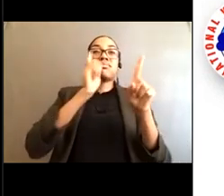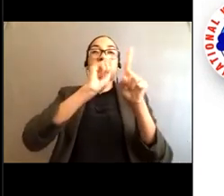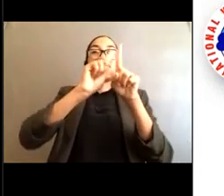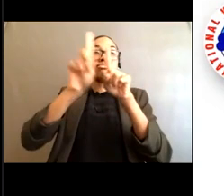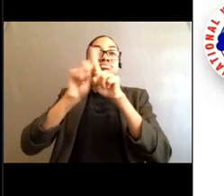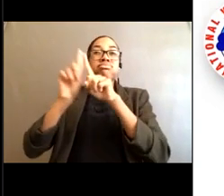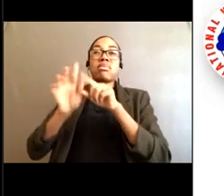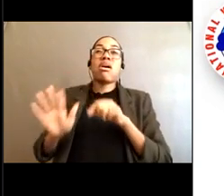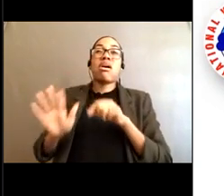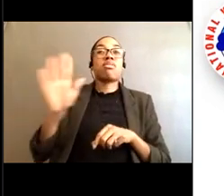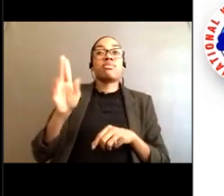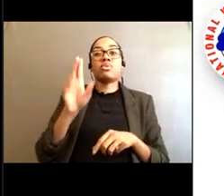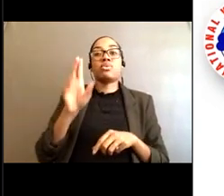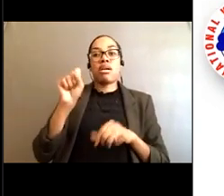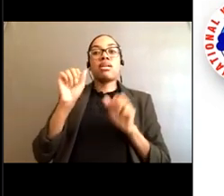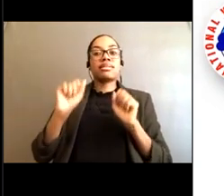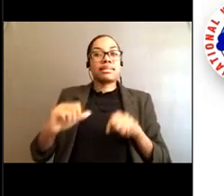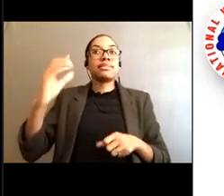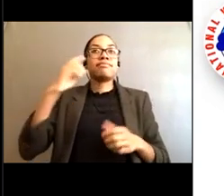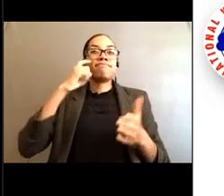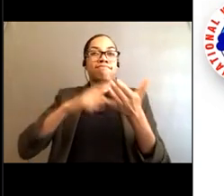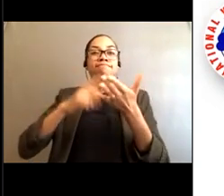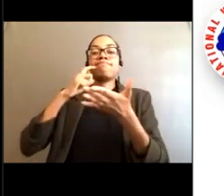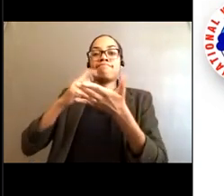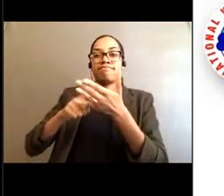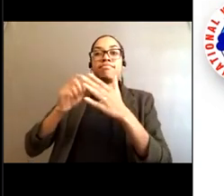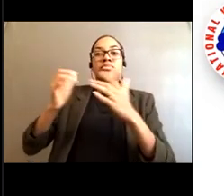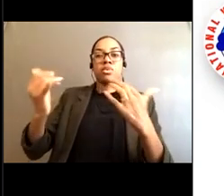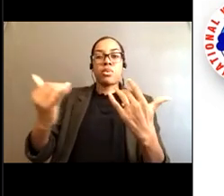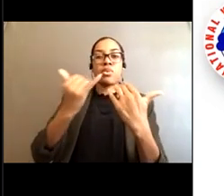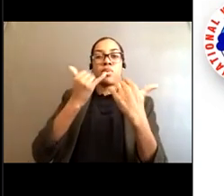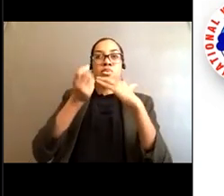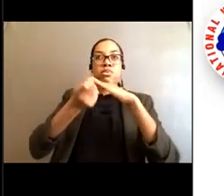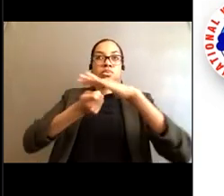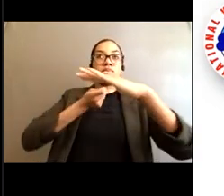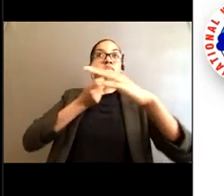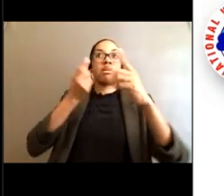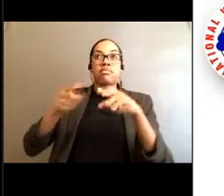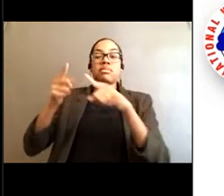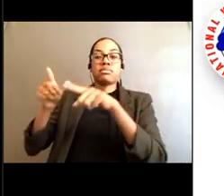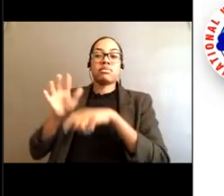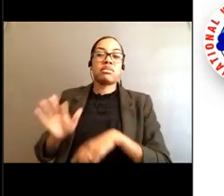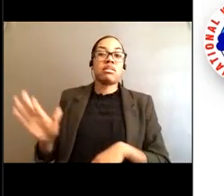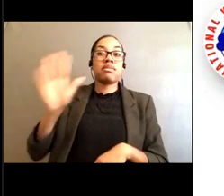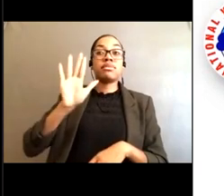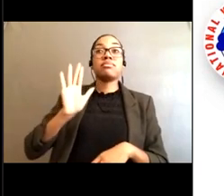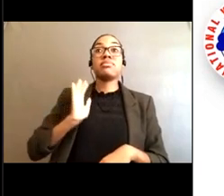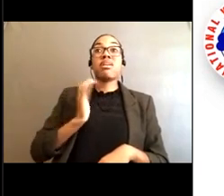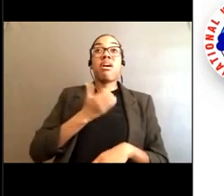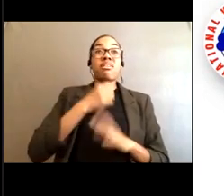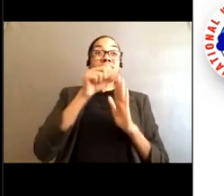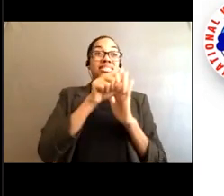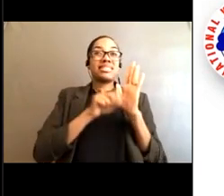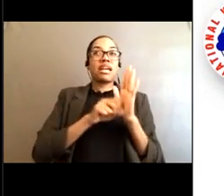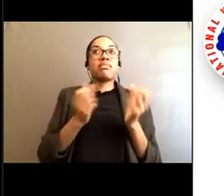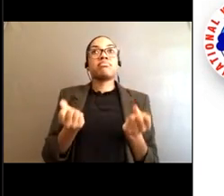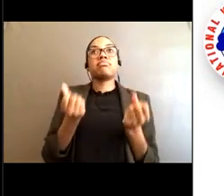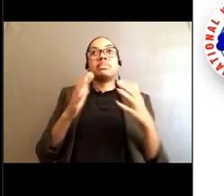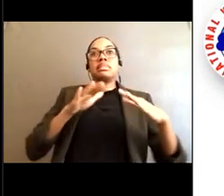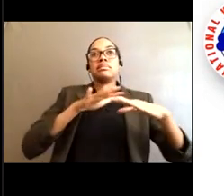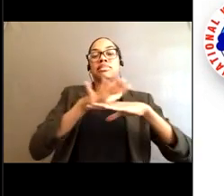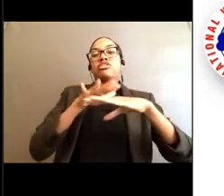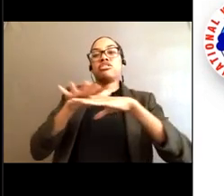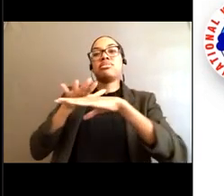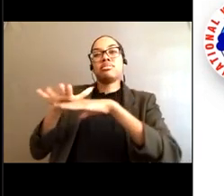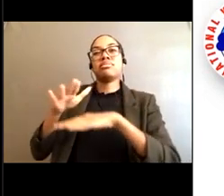and we have a lot of beach real estate in our nation, which is why it is a significant hazard for